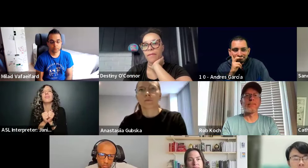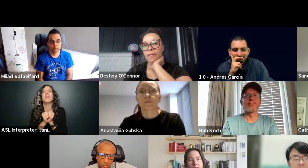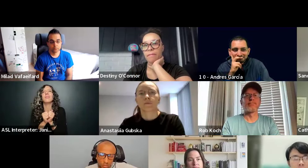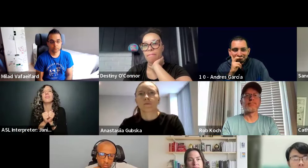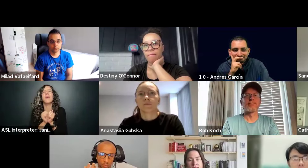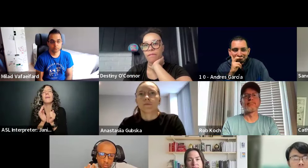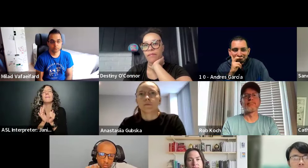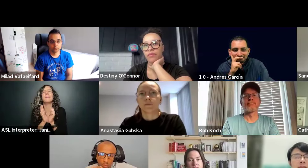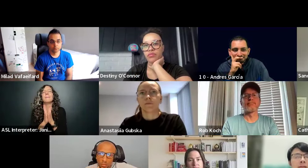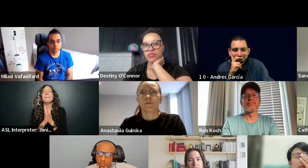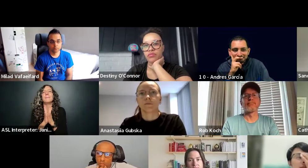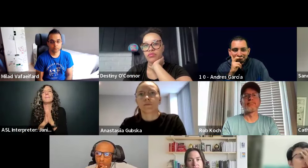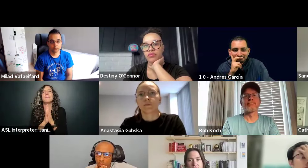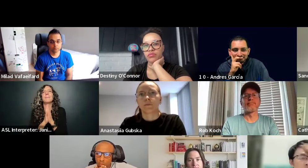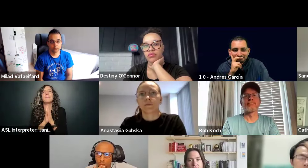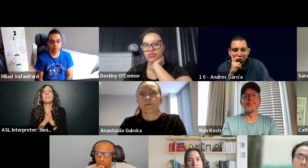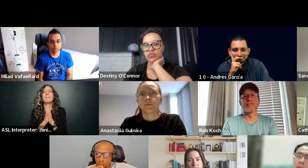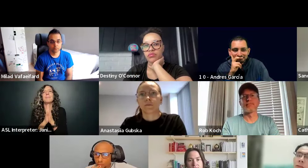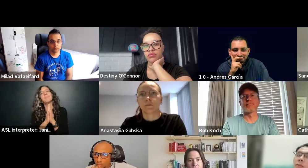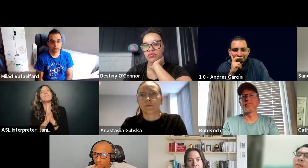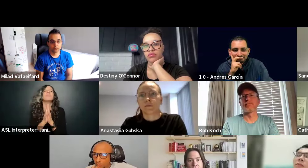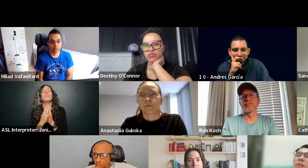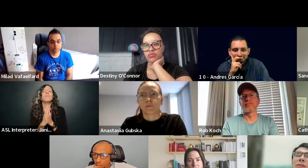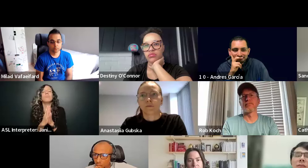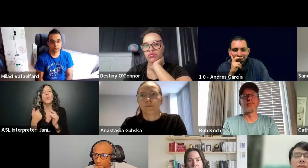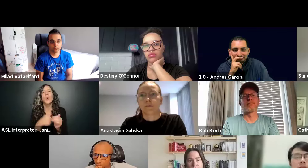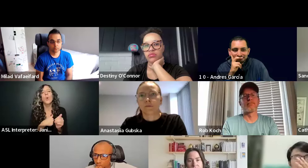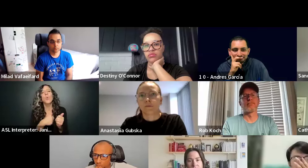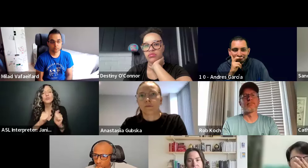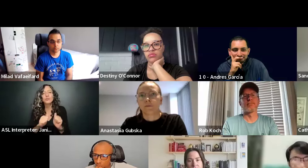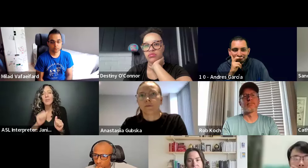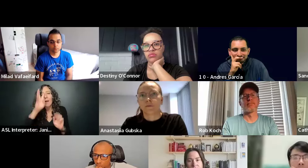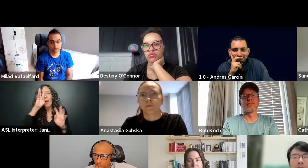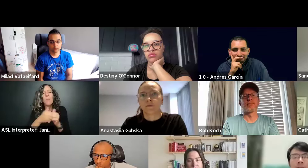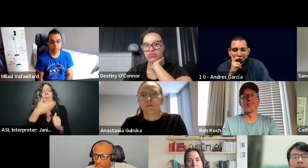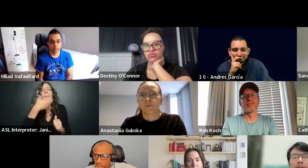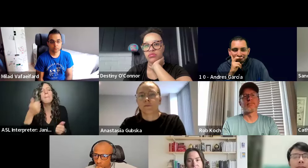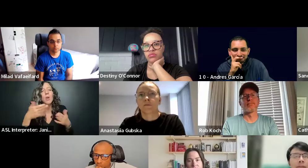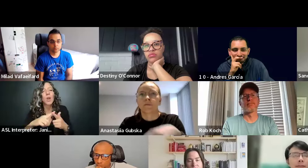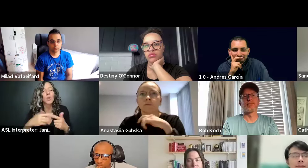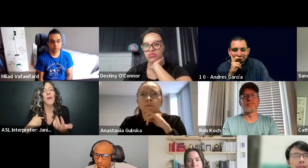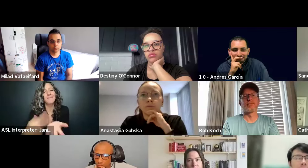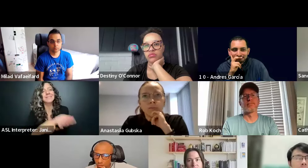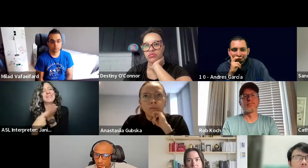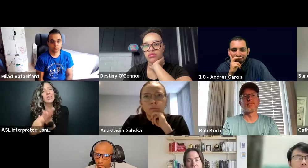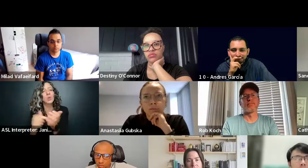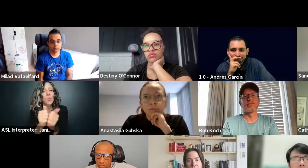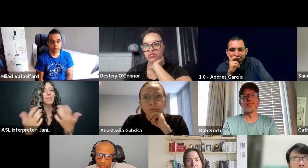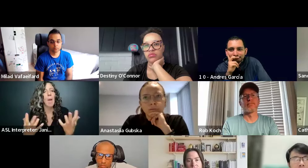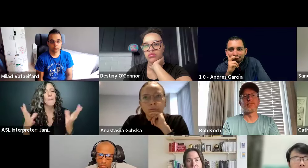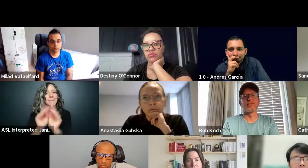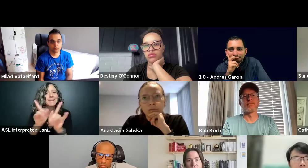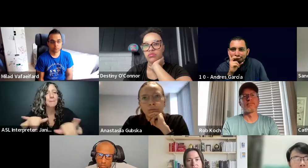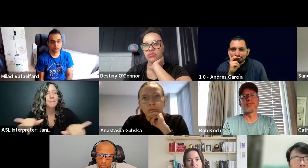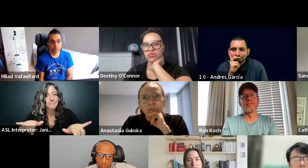better way for async discussions, right? So we are all in